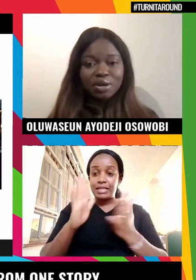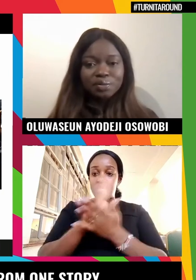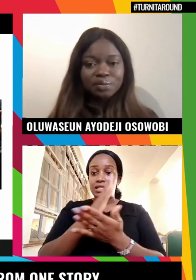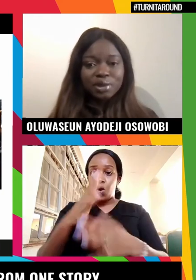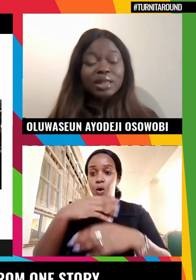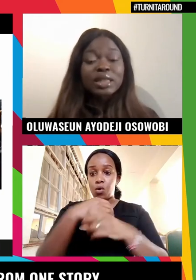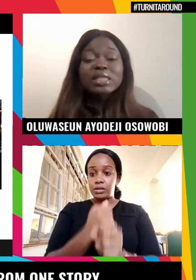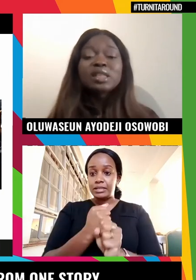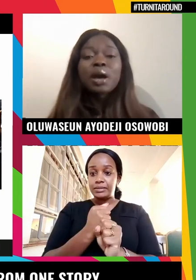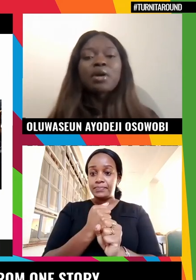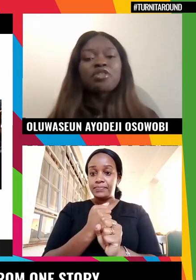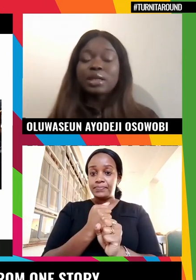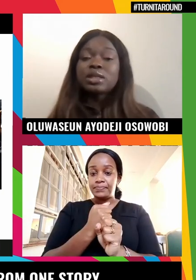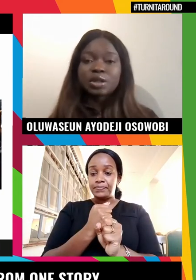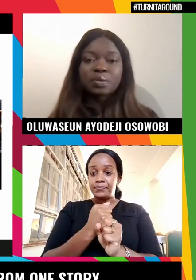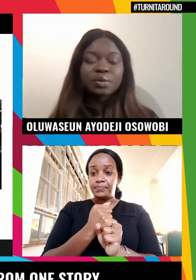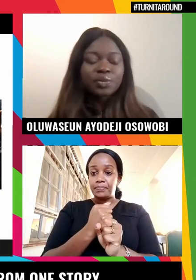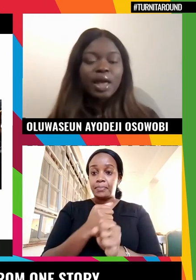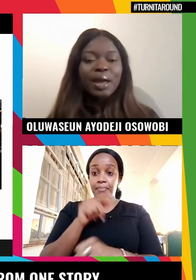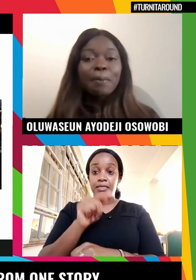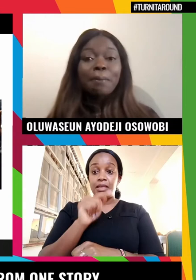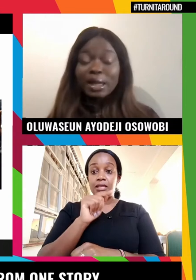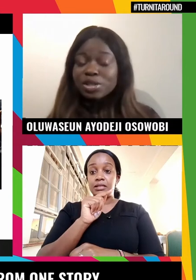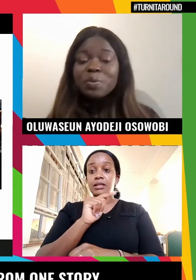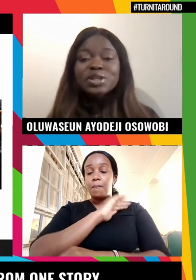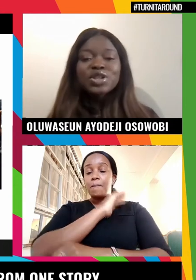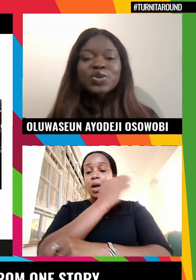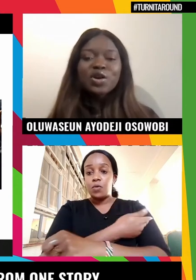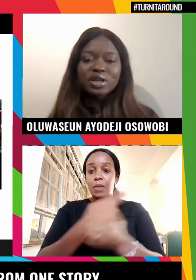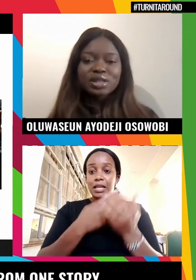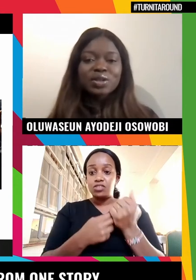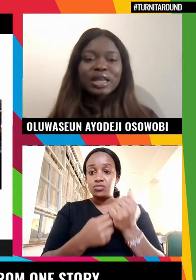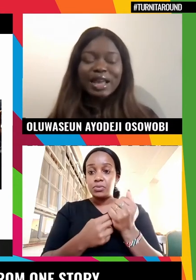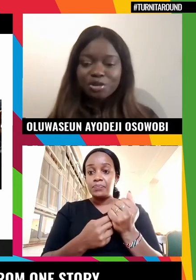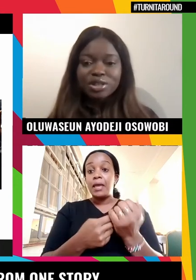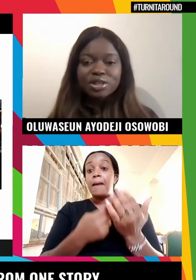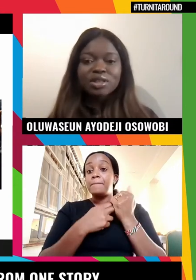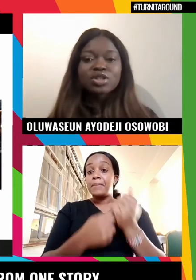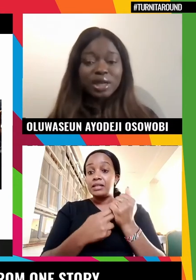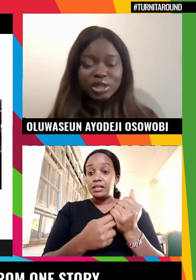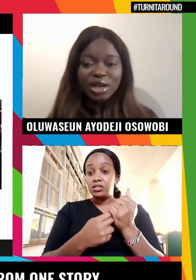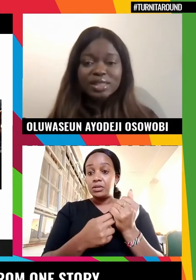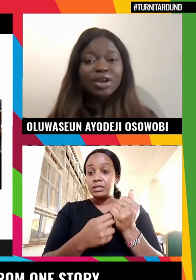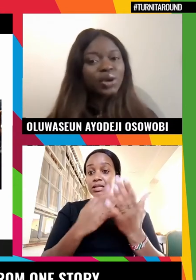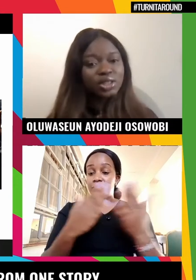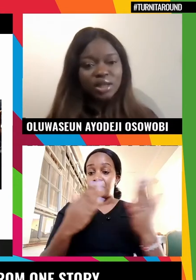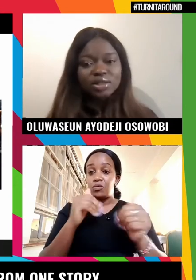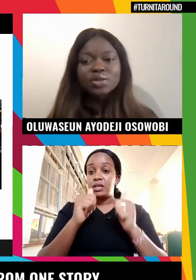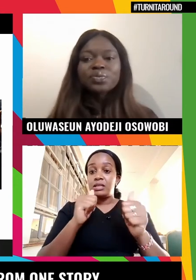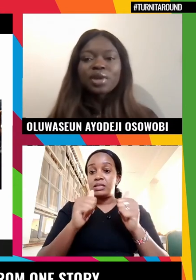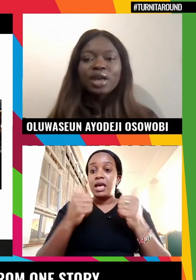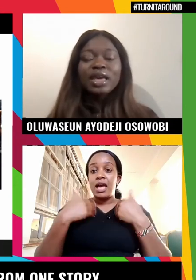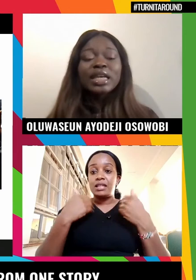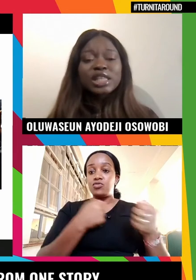third hearing. This is the power of partnership. Partnership is a new currency to leverage, strategize, and create